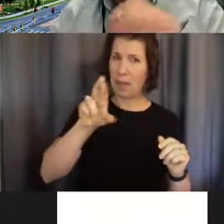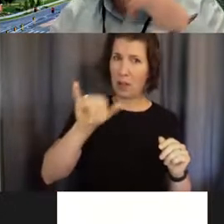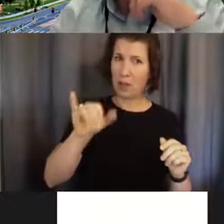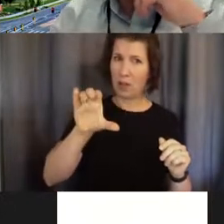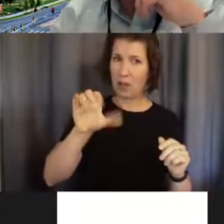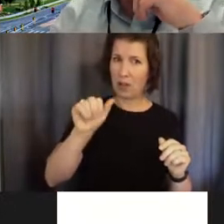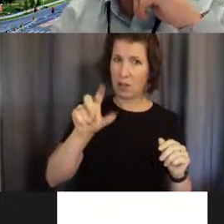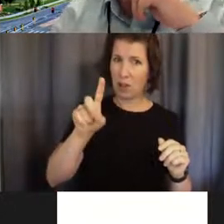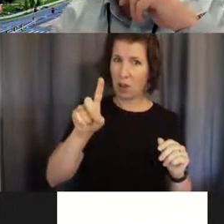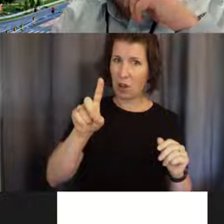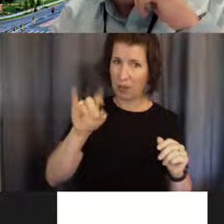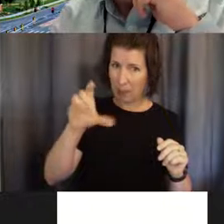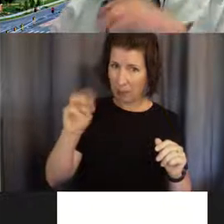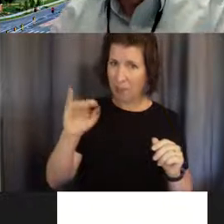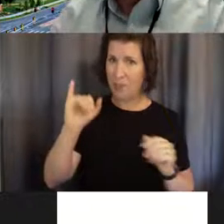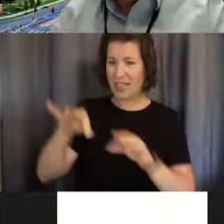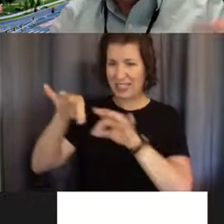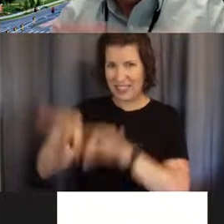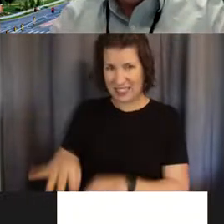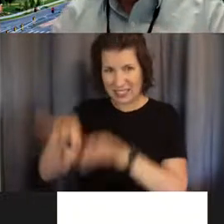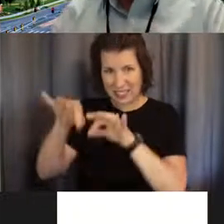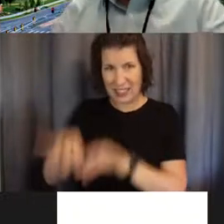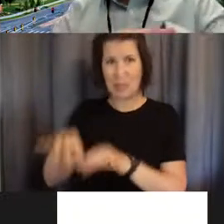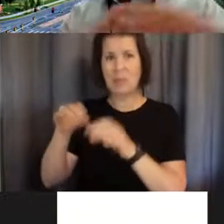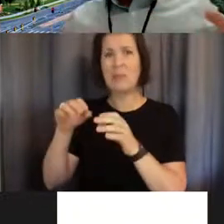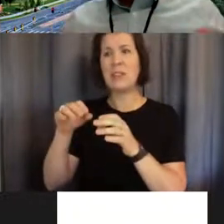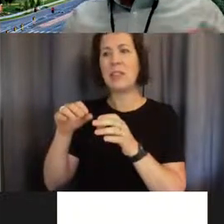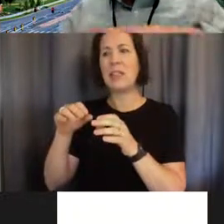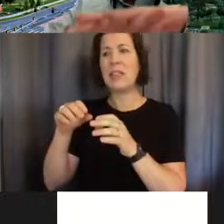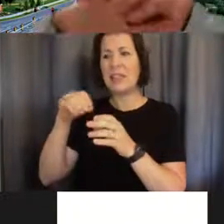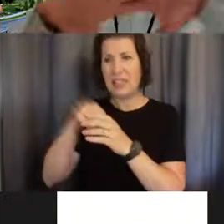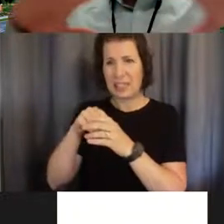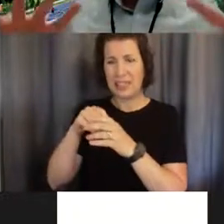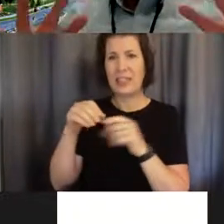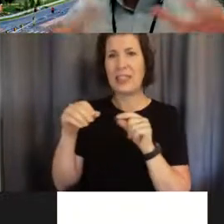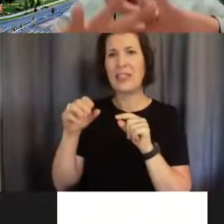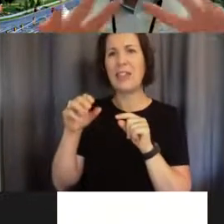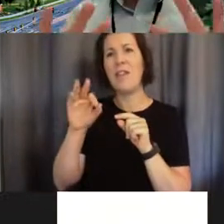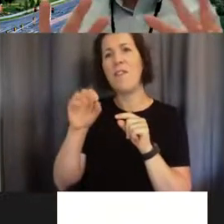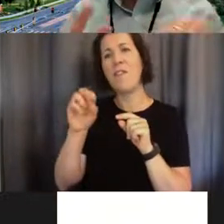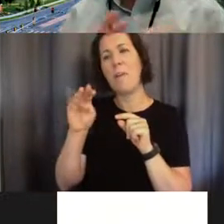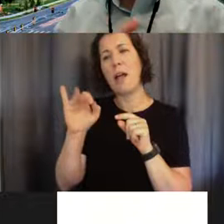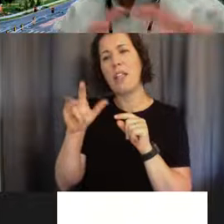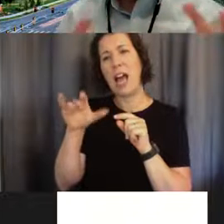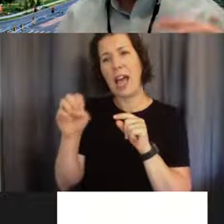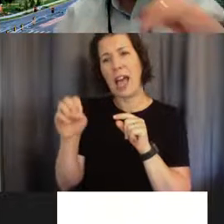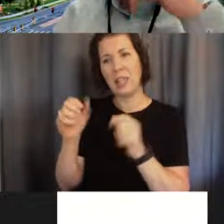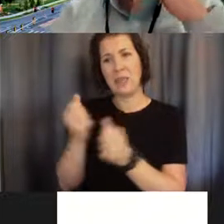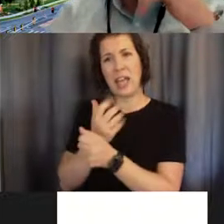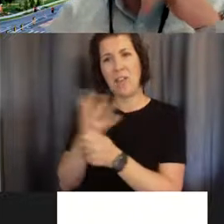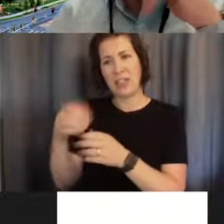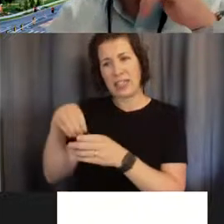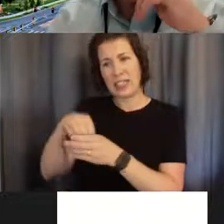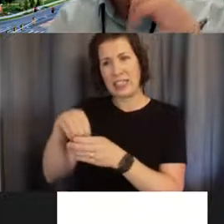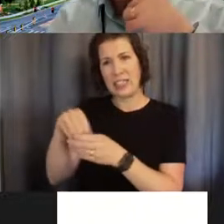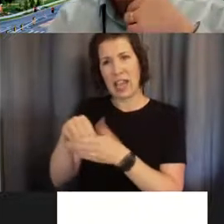gluteraldehyde and fixed. So all the cells are dead. So by fixed, it means everything inside is cross-linked. So it's really more